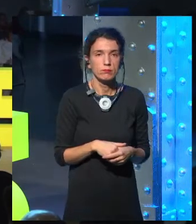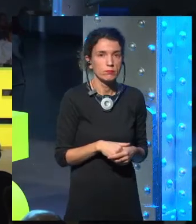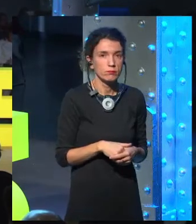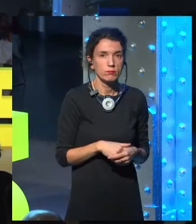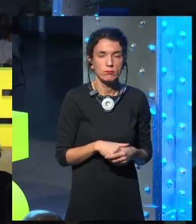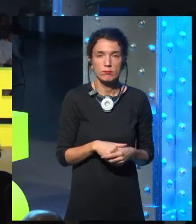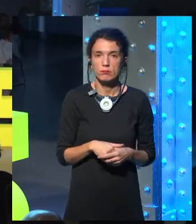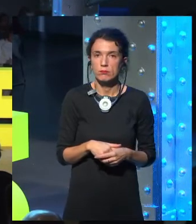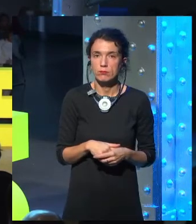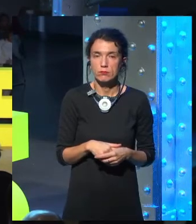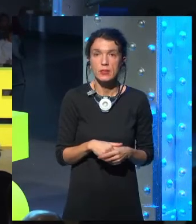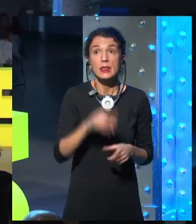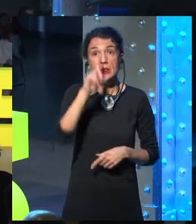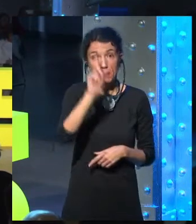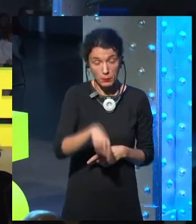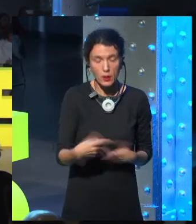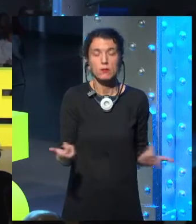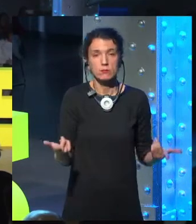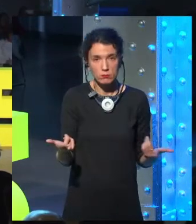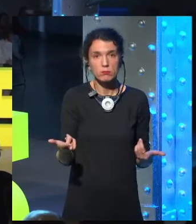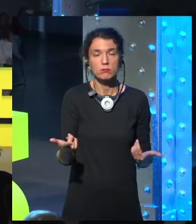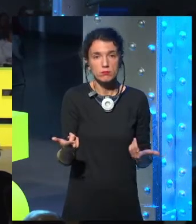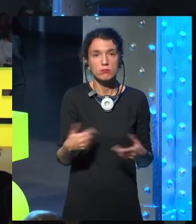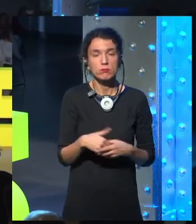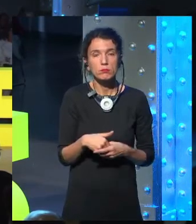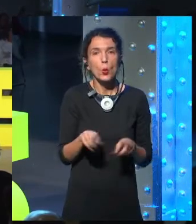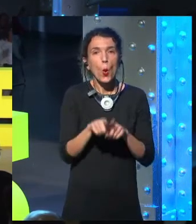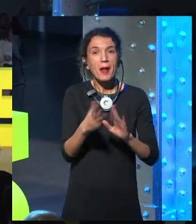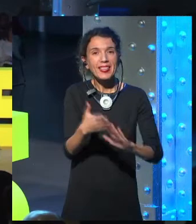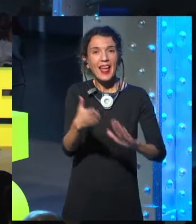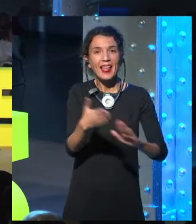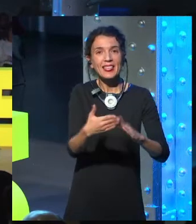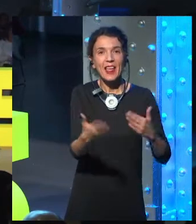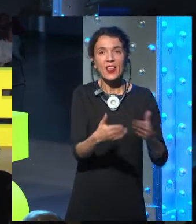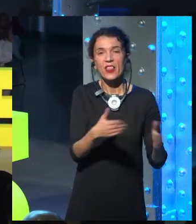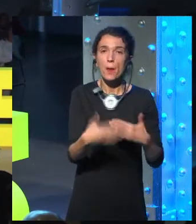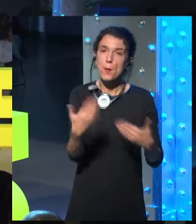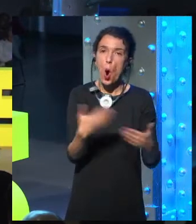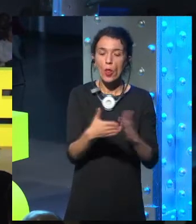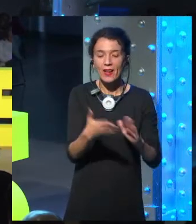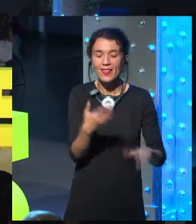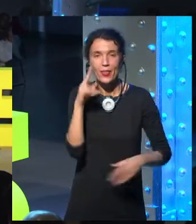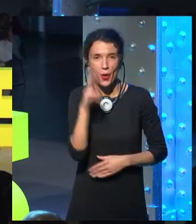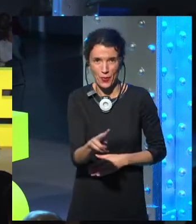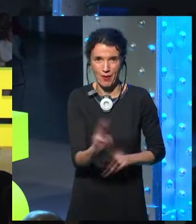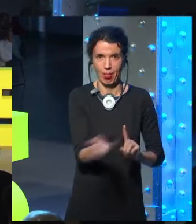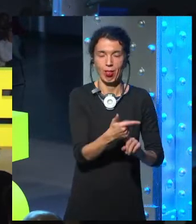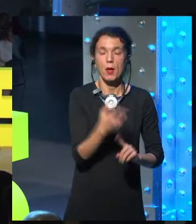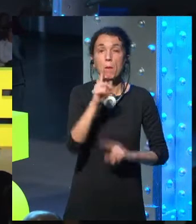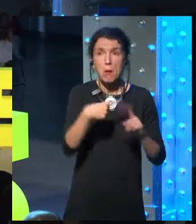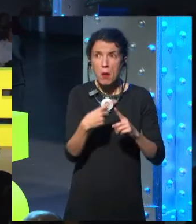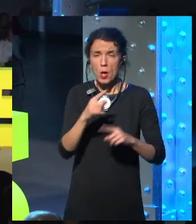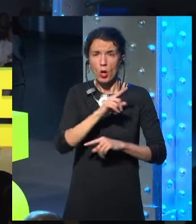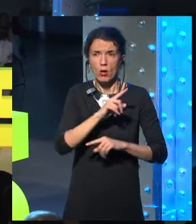not good at completely modeling reality. There will always be some pieces missing. What humans and technology are good at is working